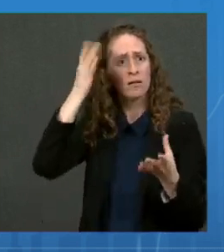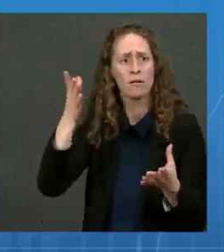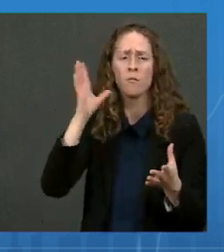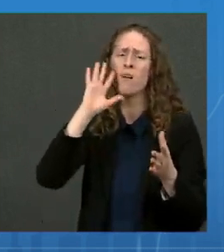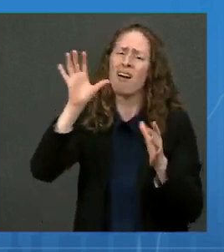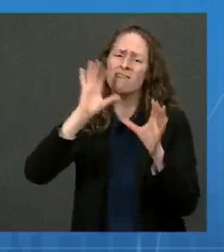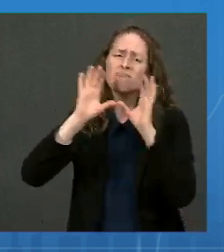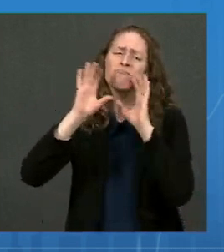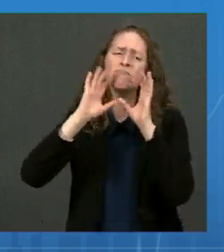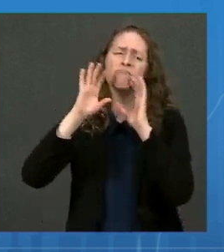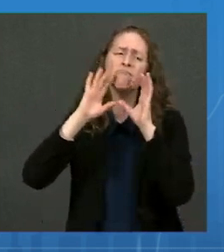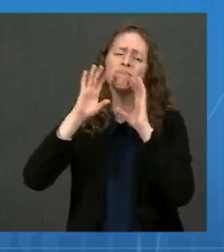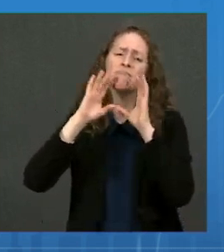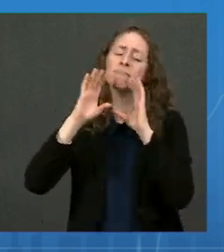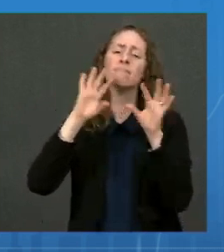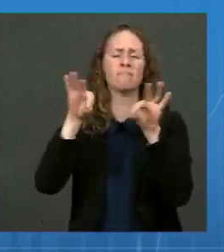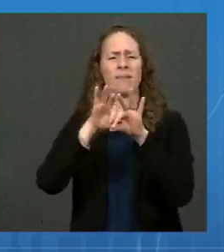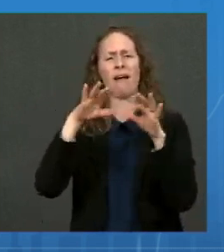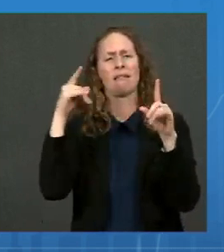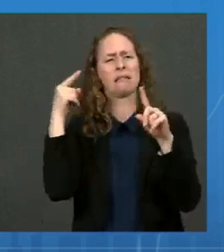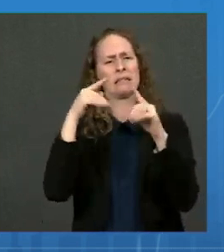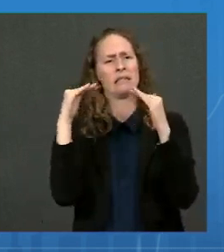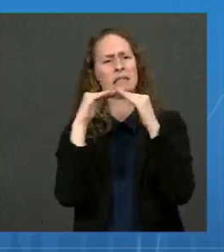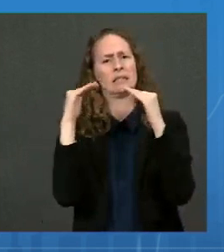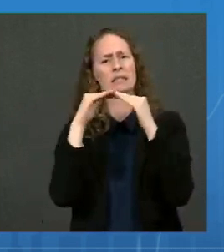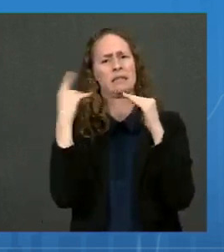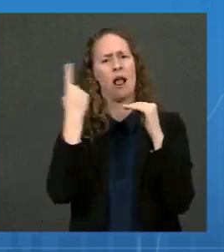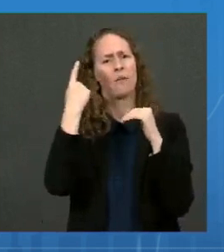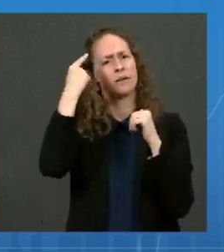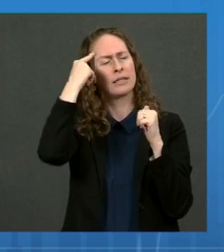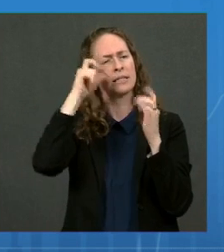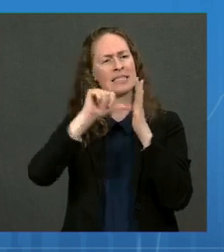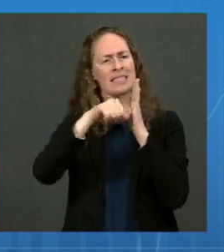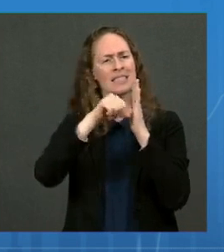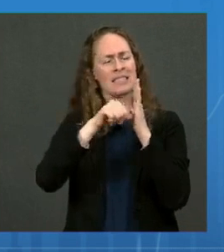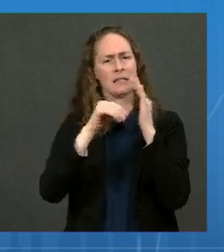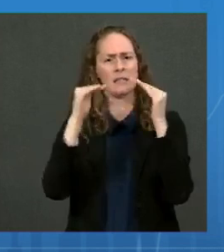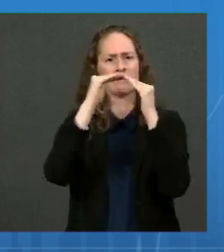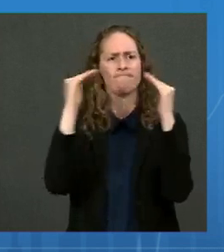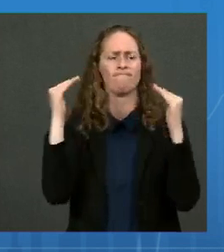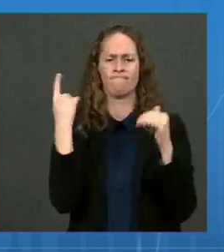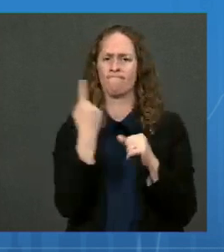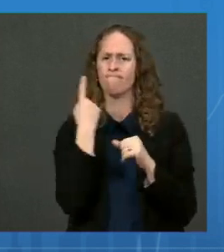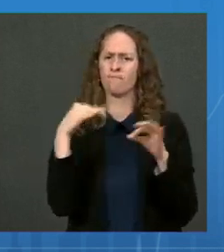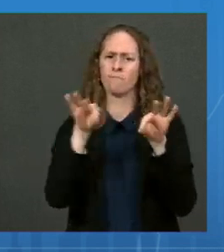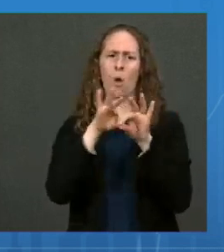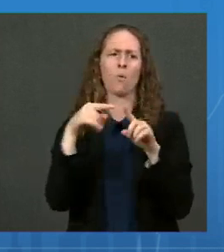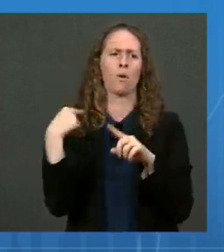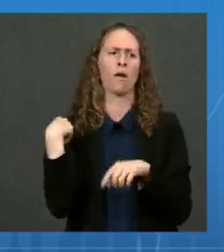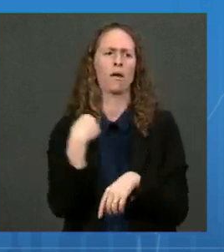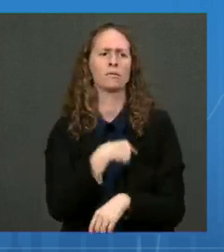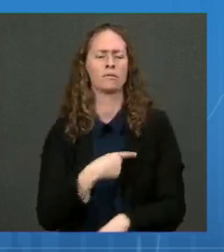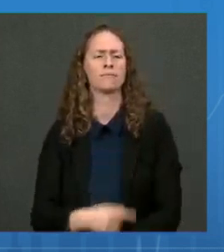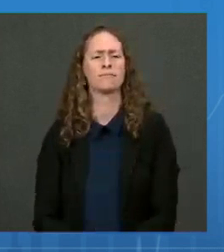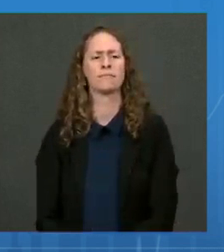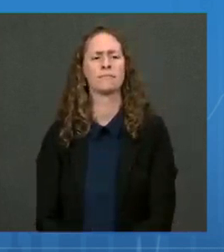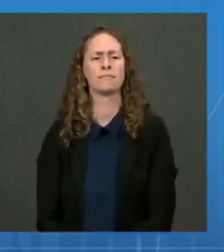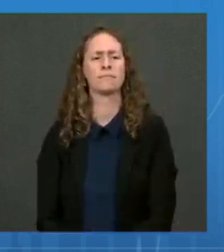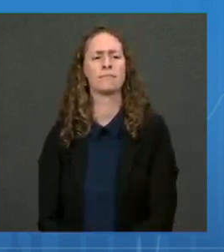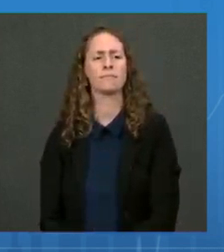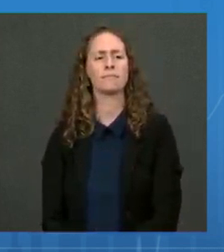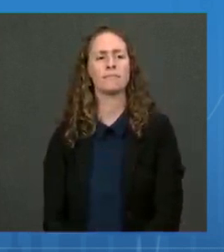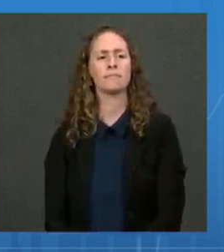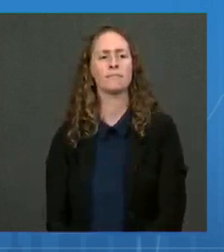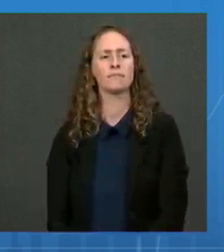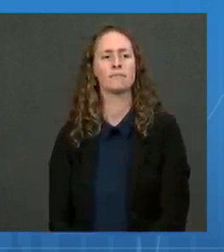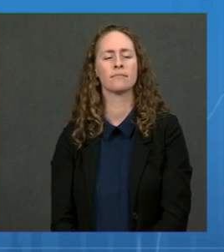equity, as it has been with all of our efforts, needs to be front and center. And that means ensuring that we have sites in areas of high social